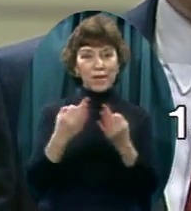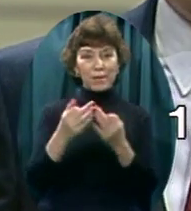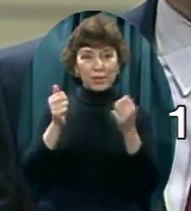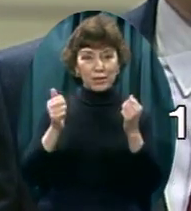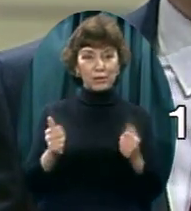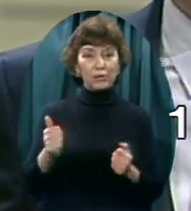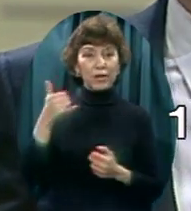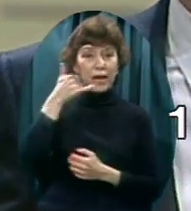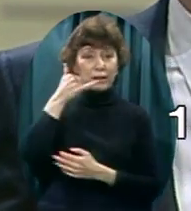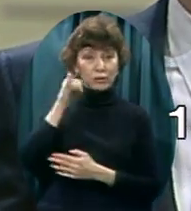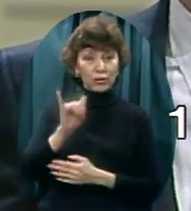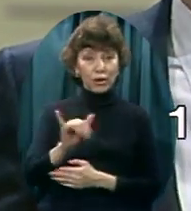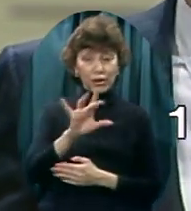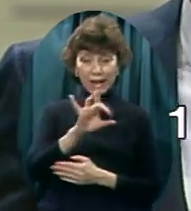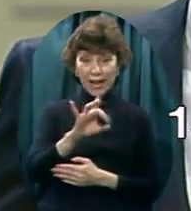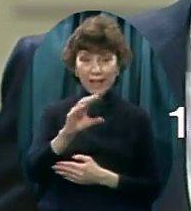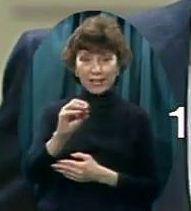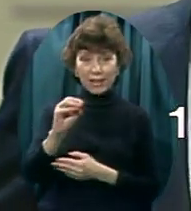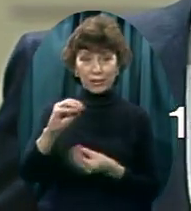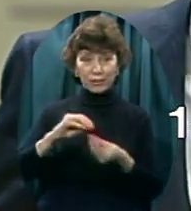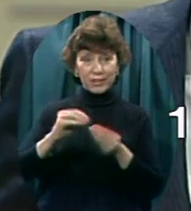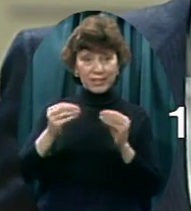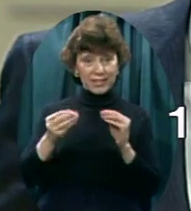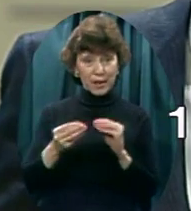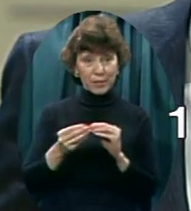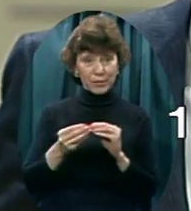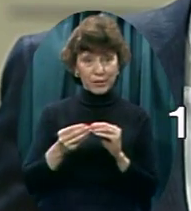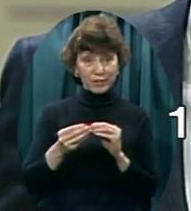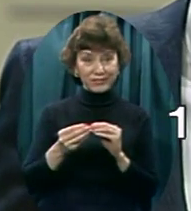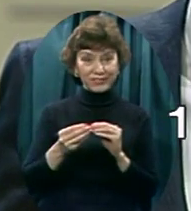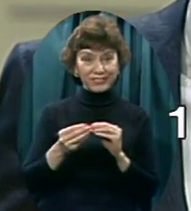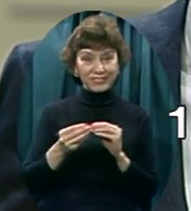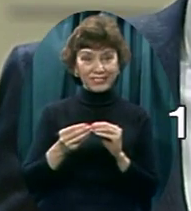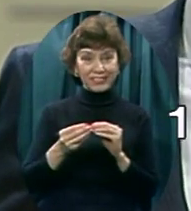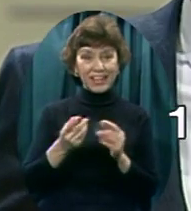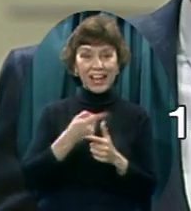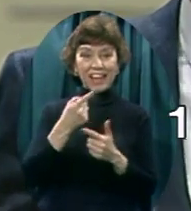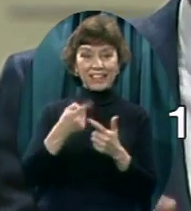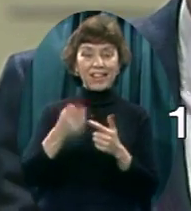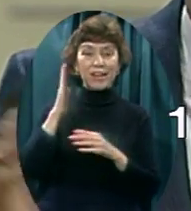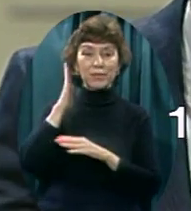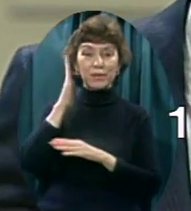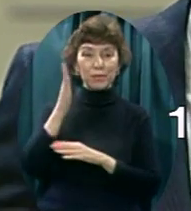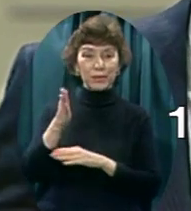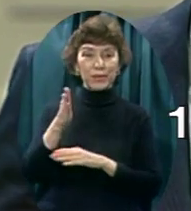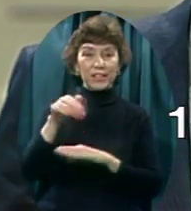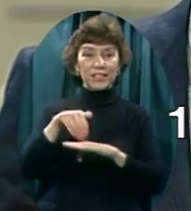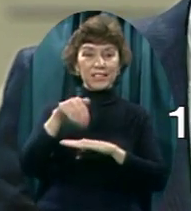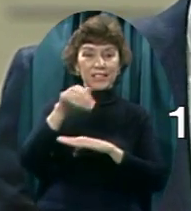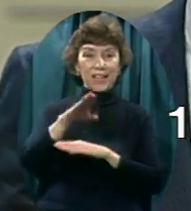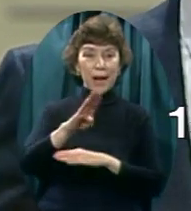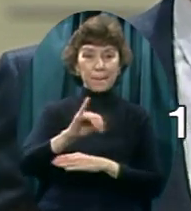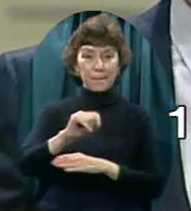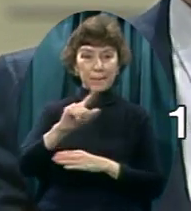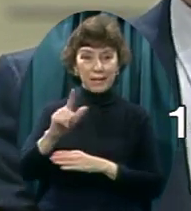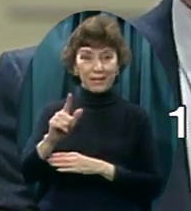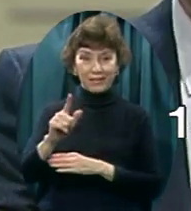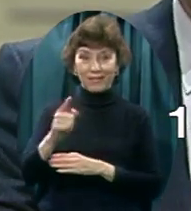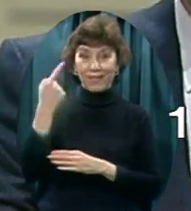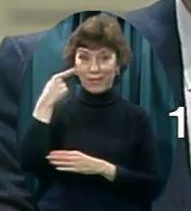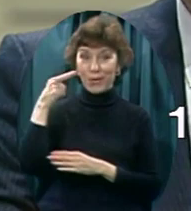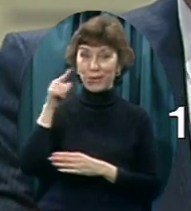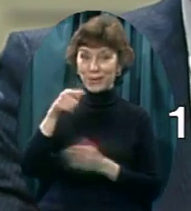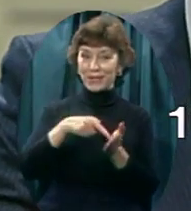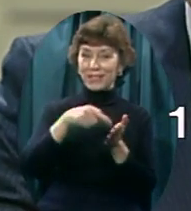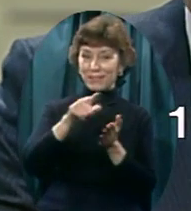-446-5000 and we'll bill you later for the registration fees. We'll give you all the information you need. The operator who answers